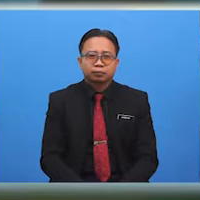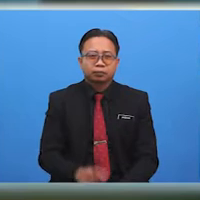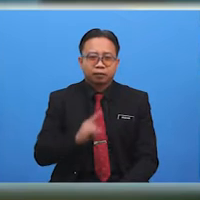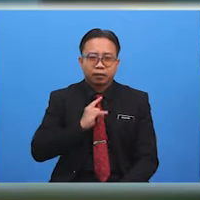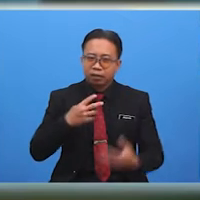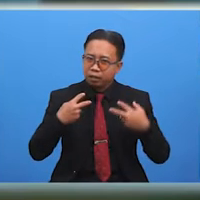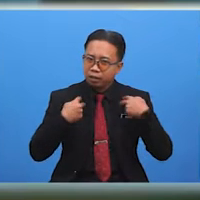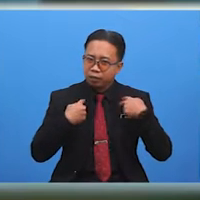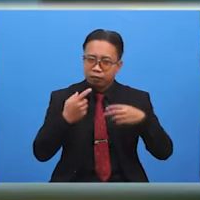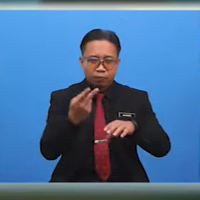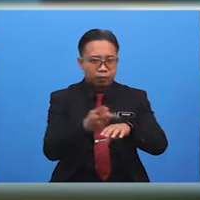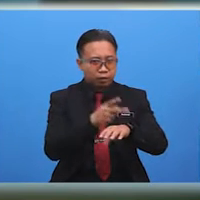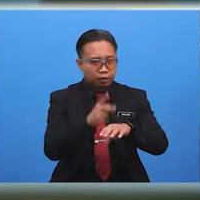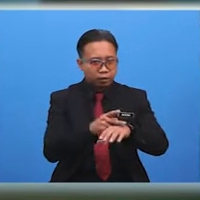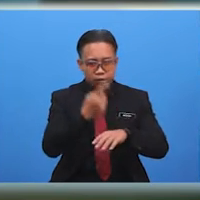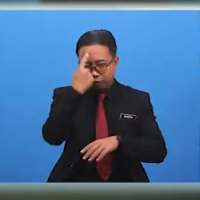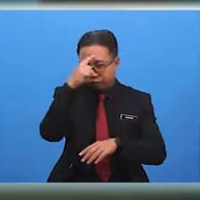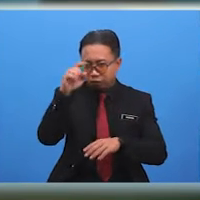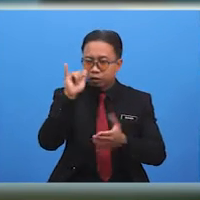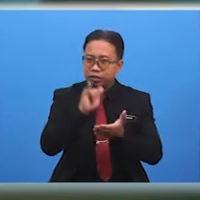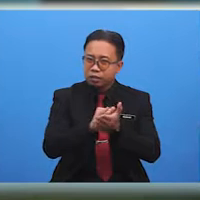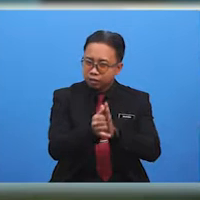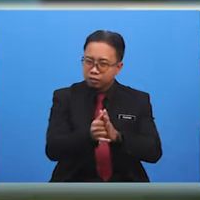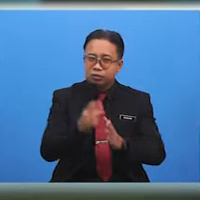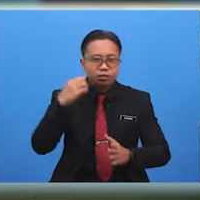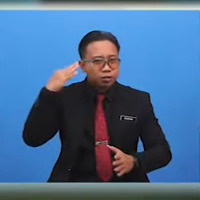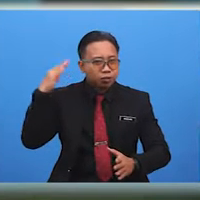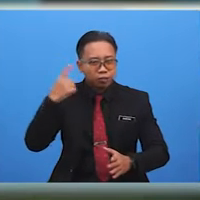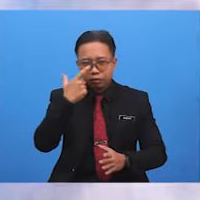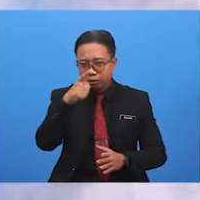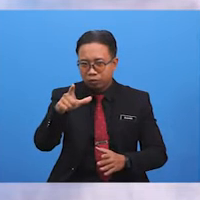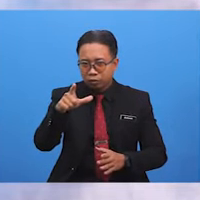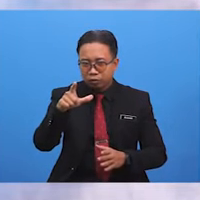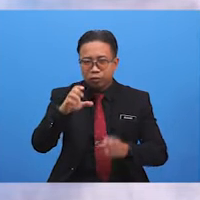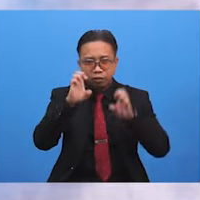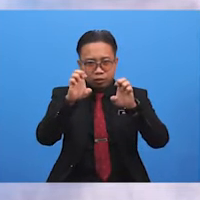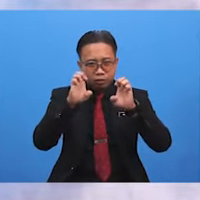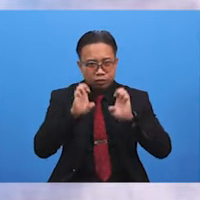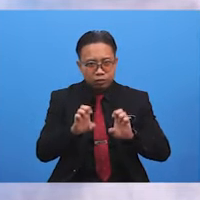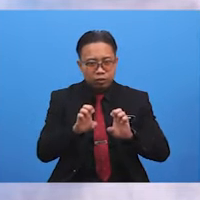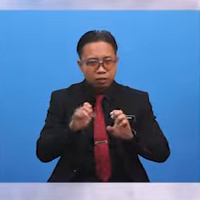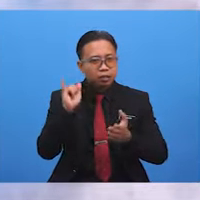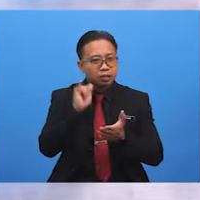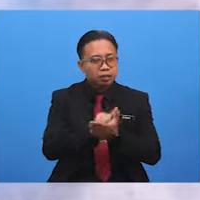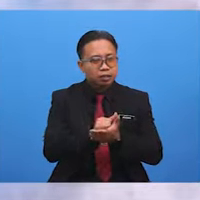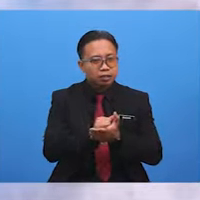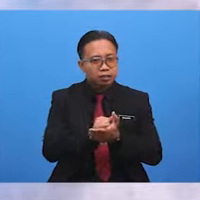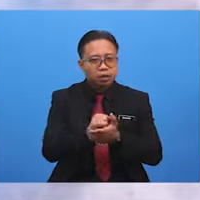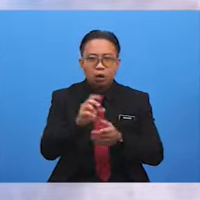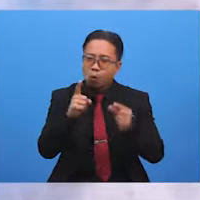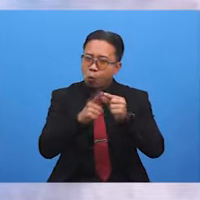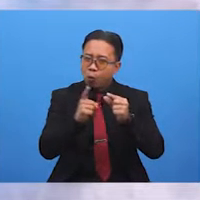I have a practice for these sounds. Look at this exercise. These words